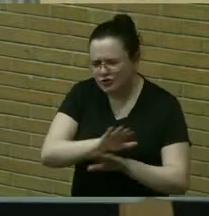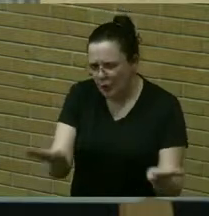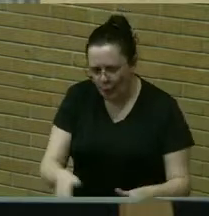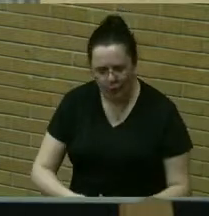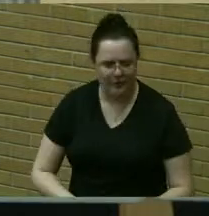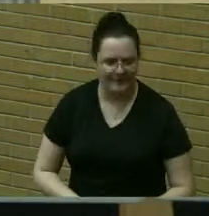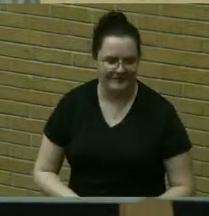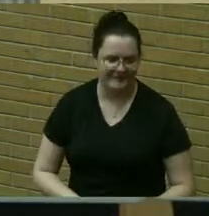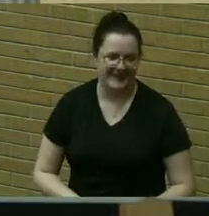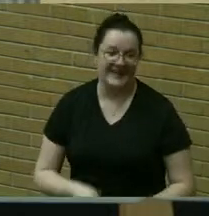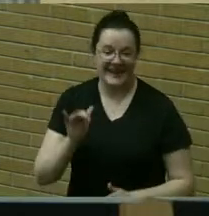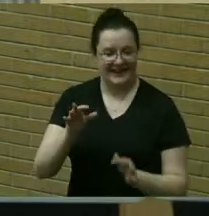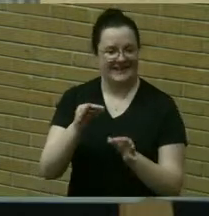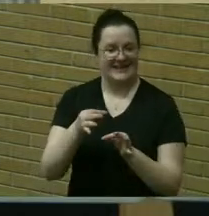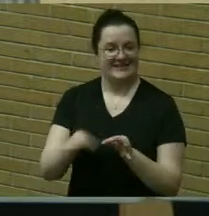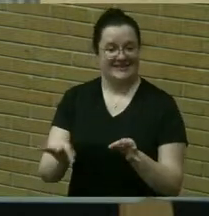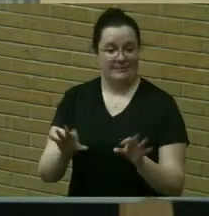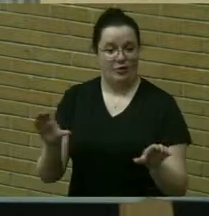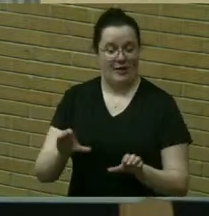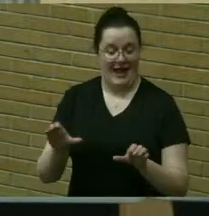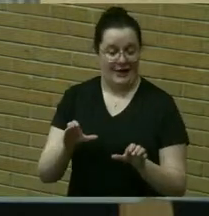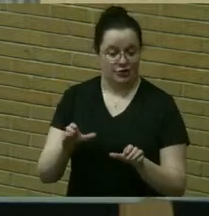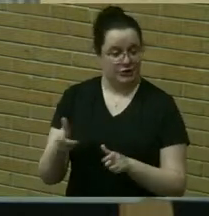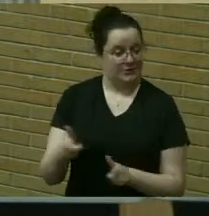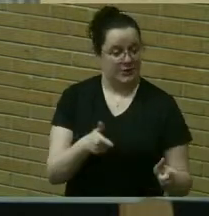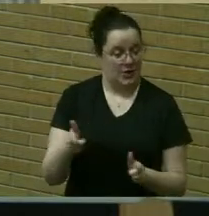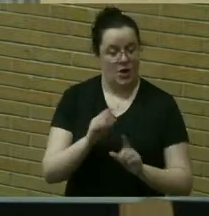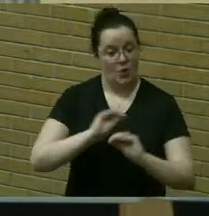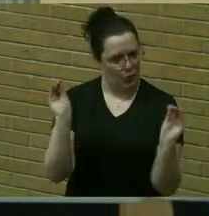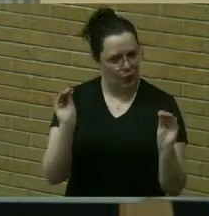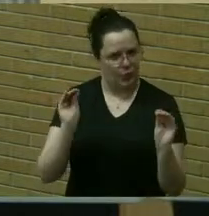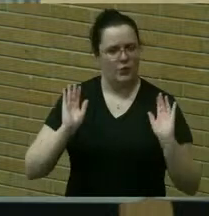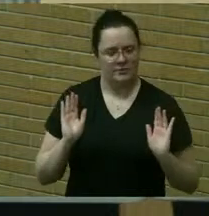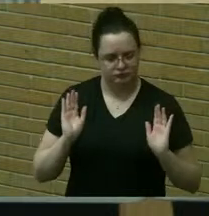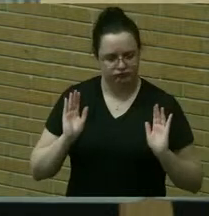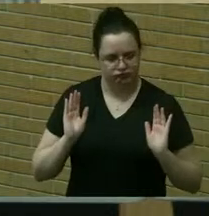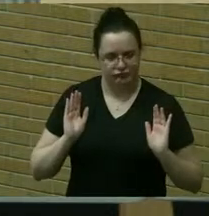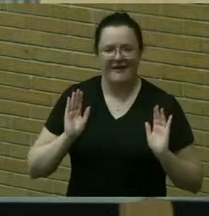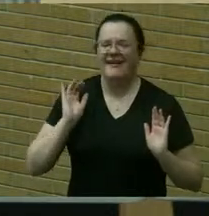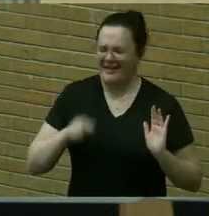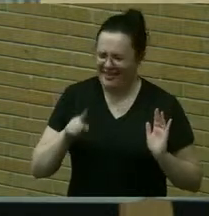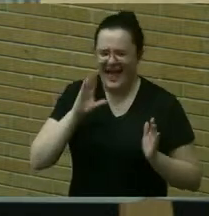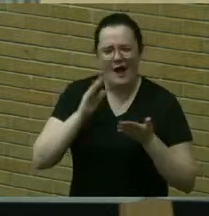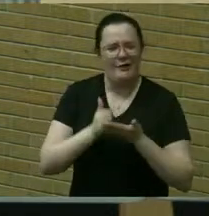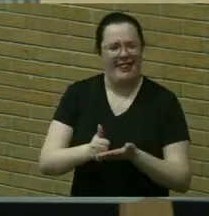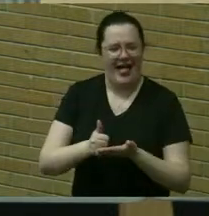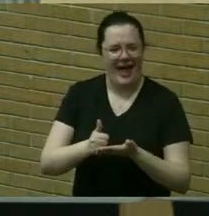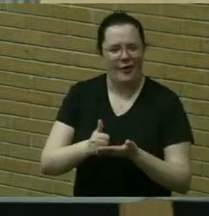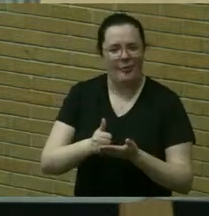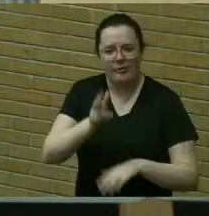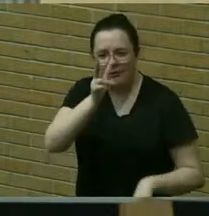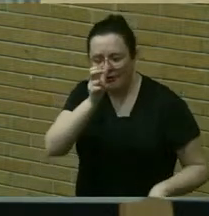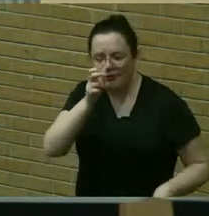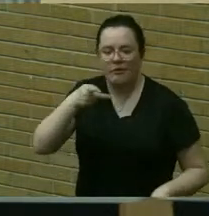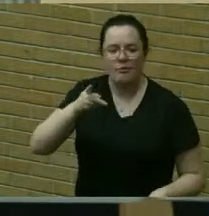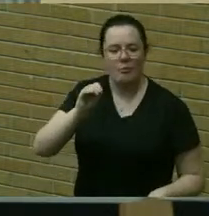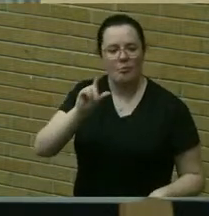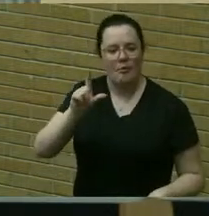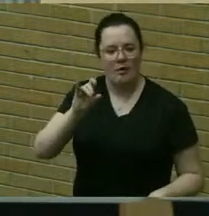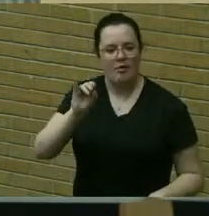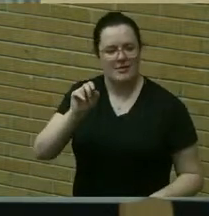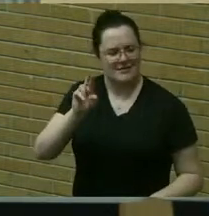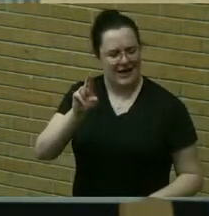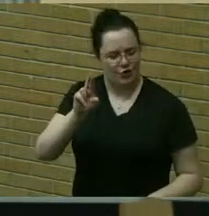that simple action will dramatically help pollinators and the